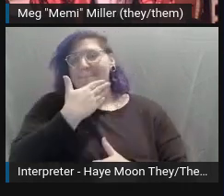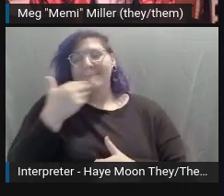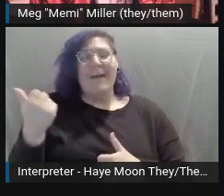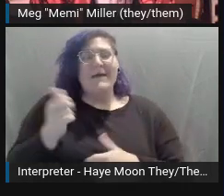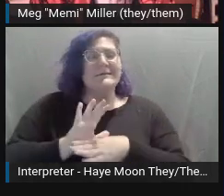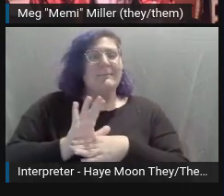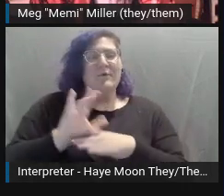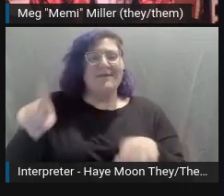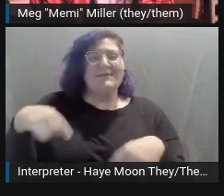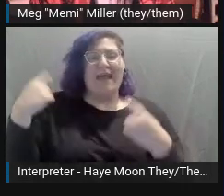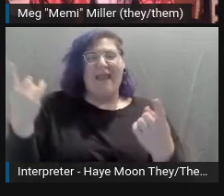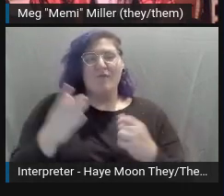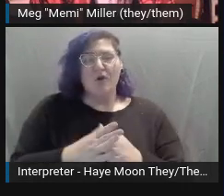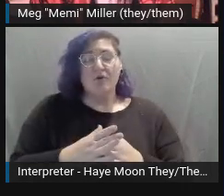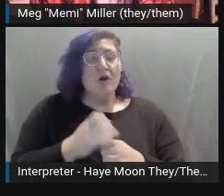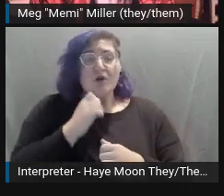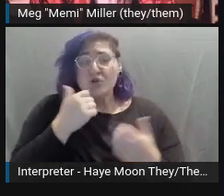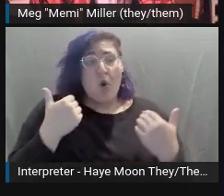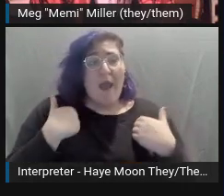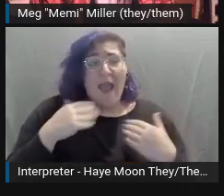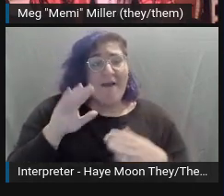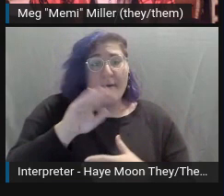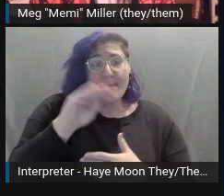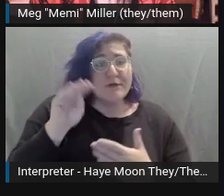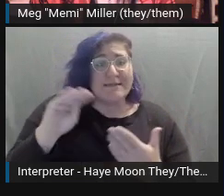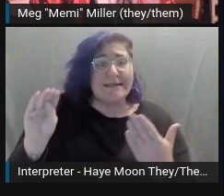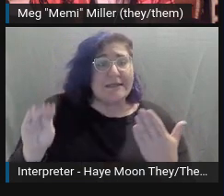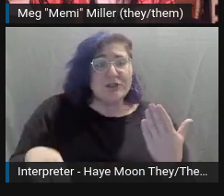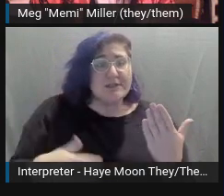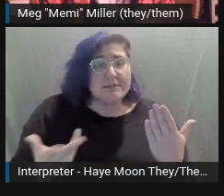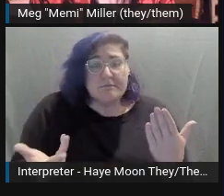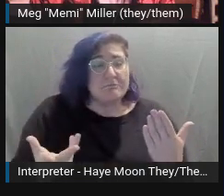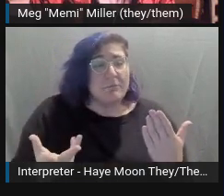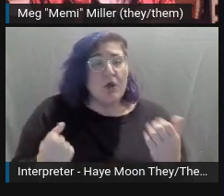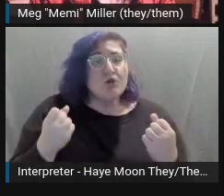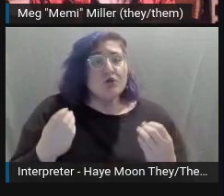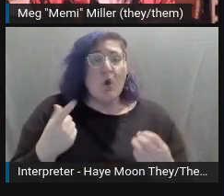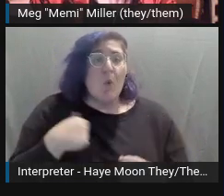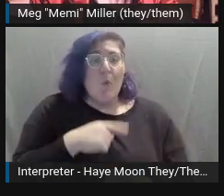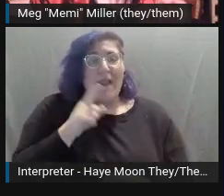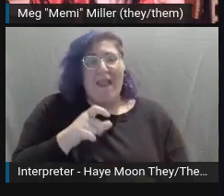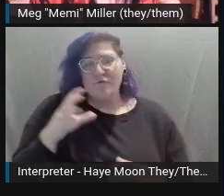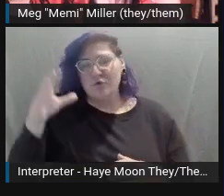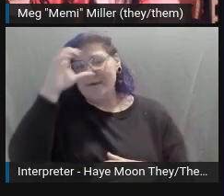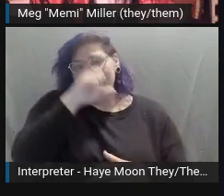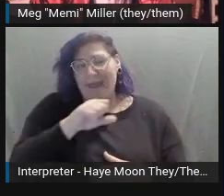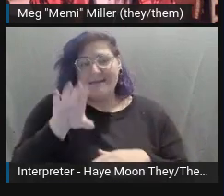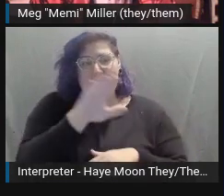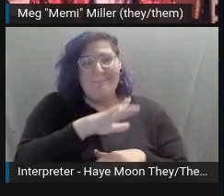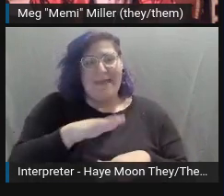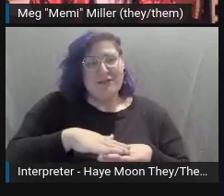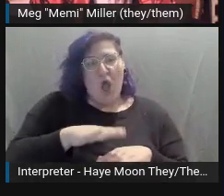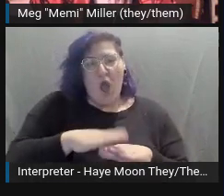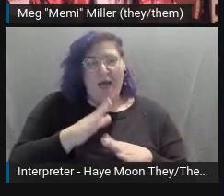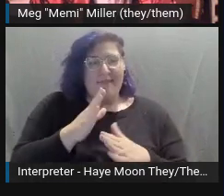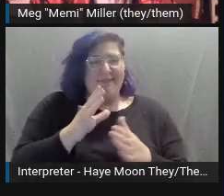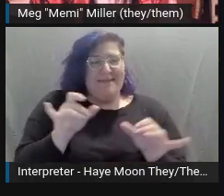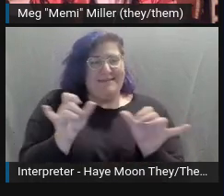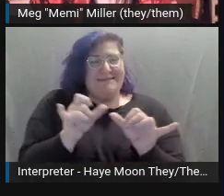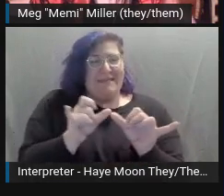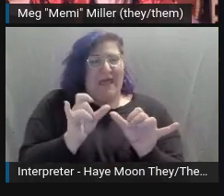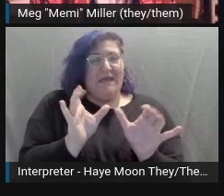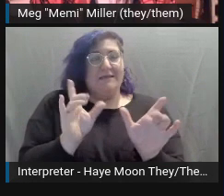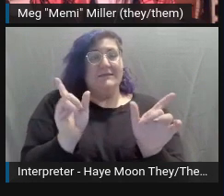completely visual. And assumptions would be made based on visually observing the sizes of the slivers. One of the, I